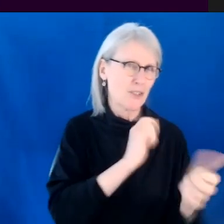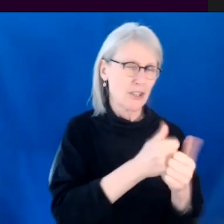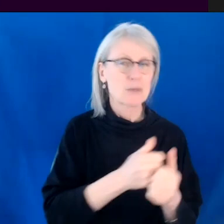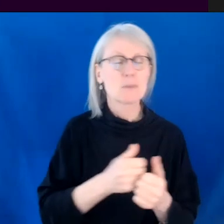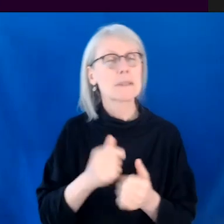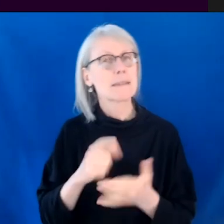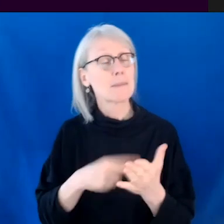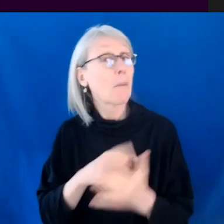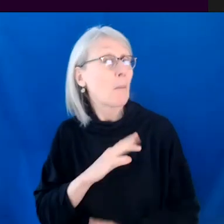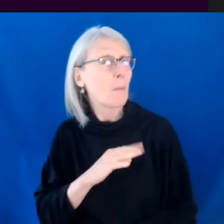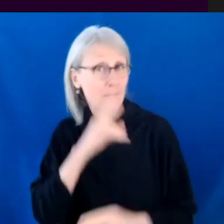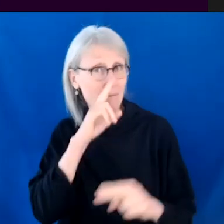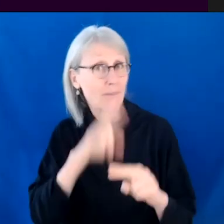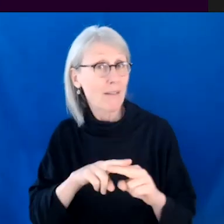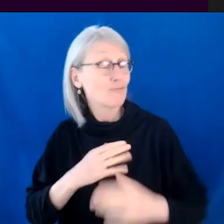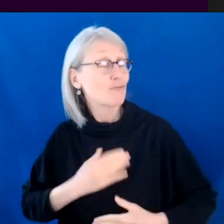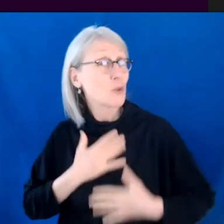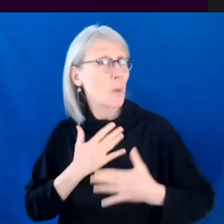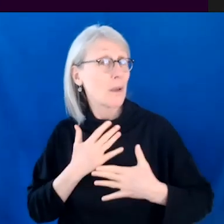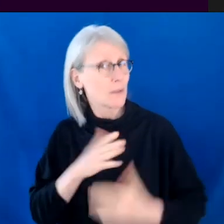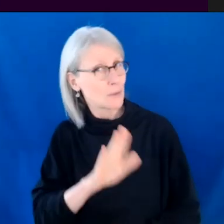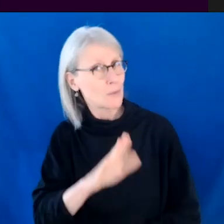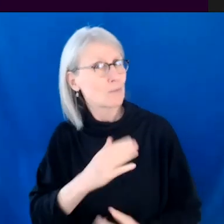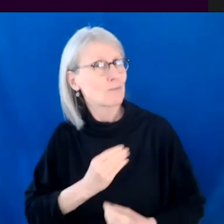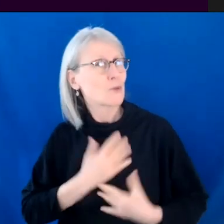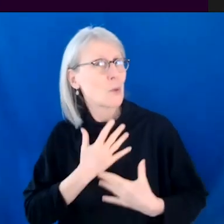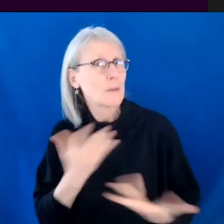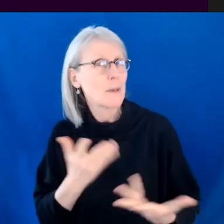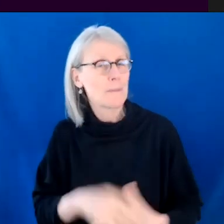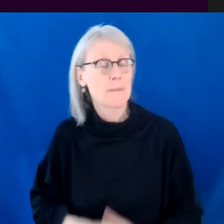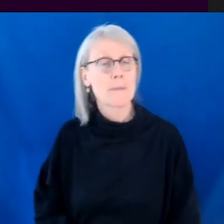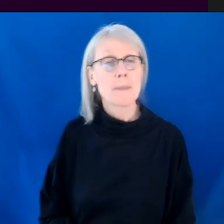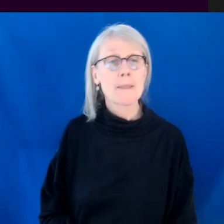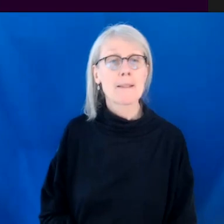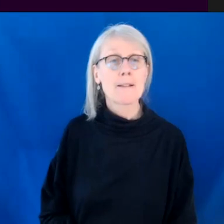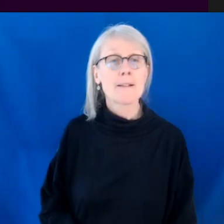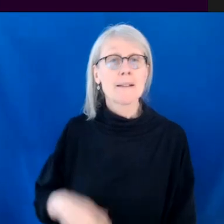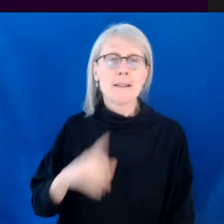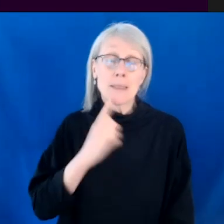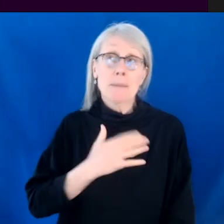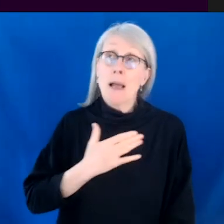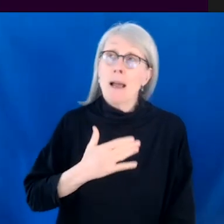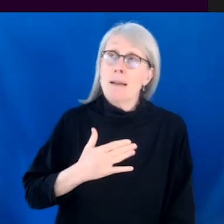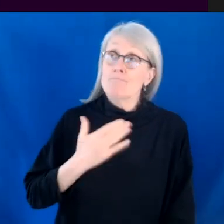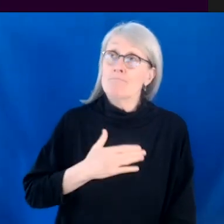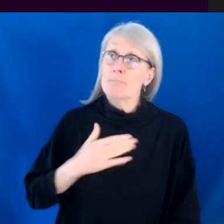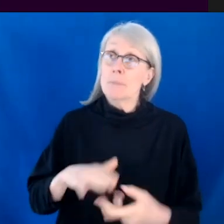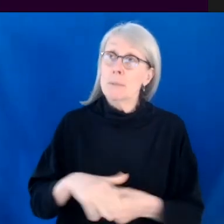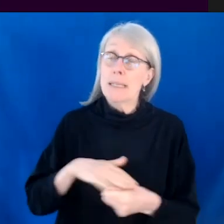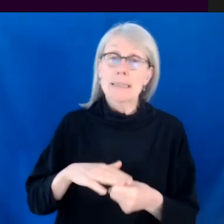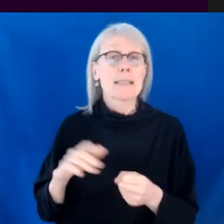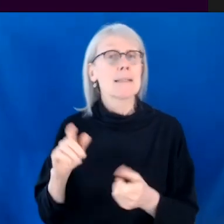Well, I, um, I actually, I always refer to the writer's room as my happy place. I